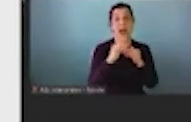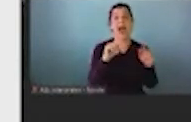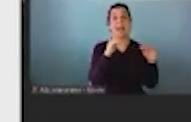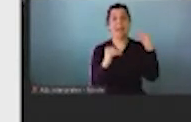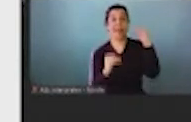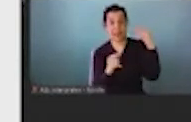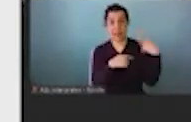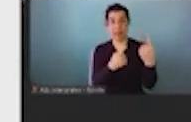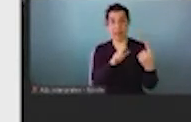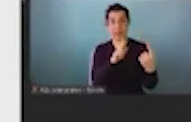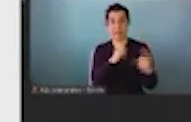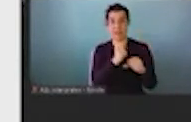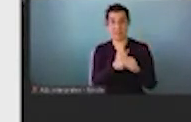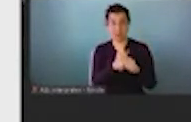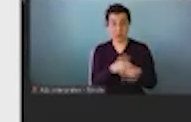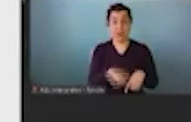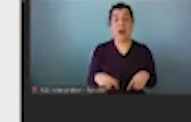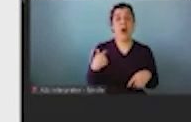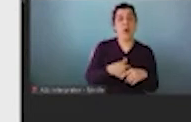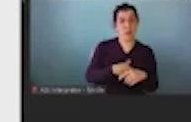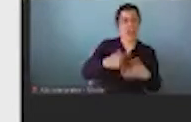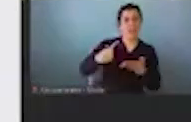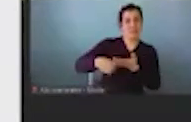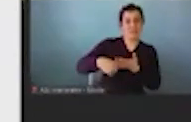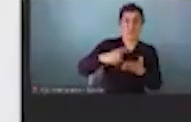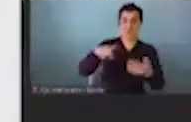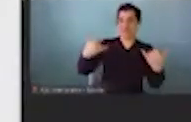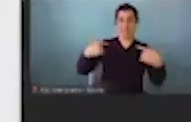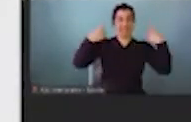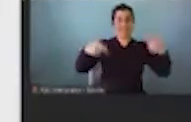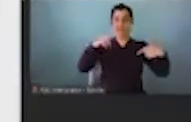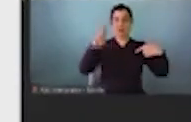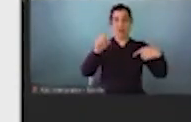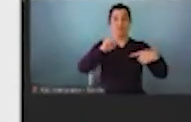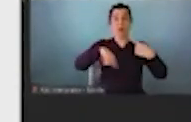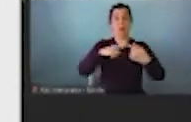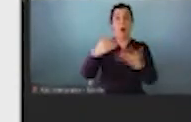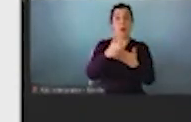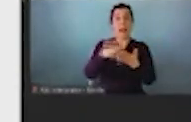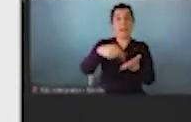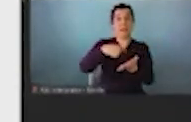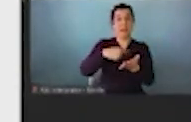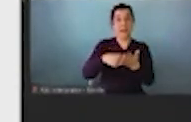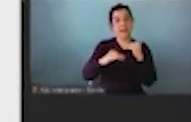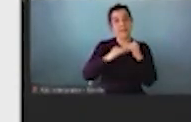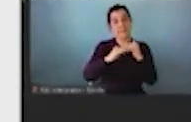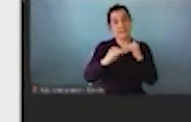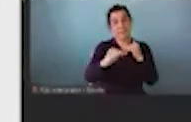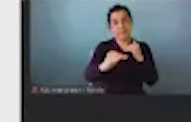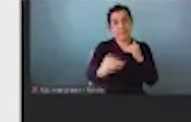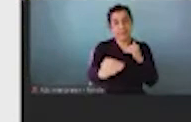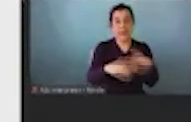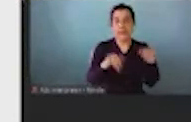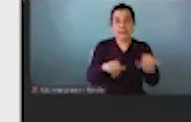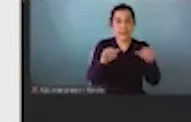the last 35 years. We've talked a lot about in our country. We've talked a lot about wage stagnation, how the bottom 50 percent, 70 percent of our